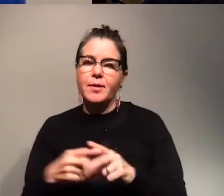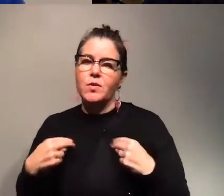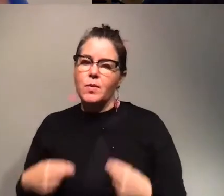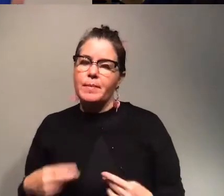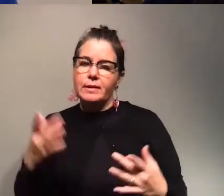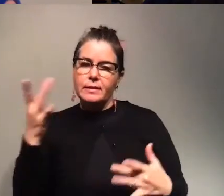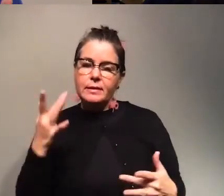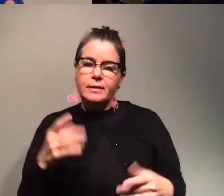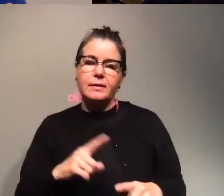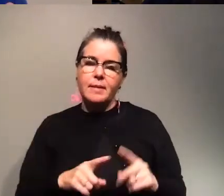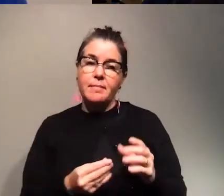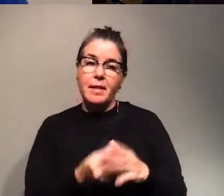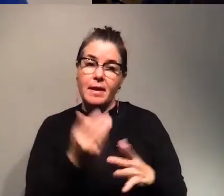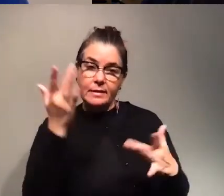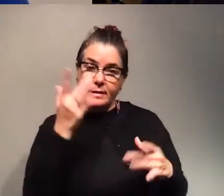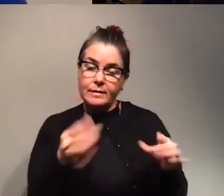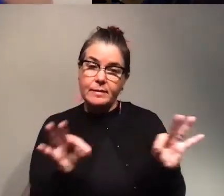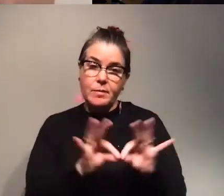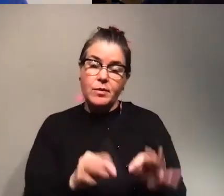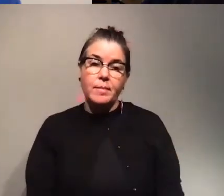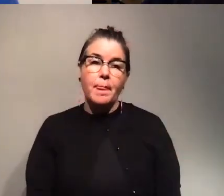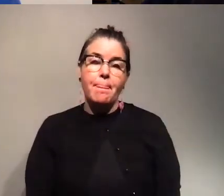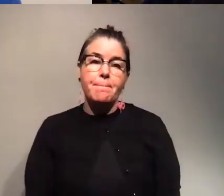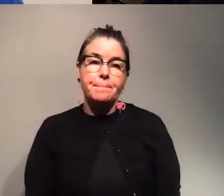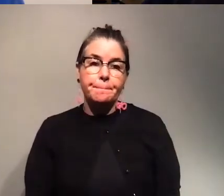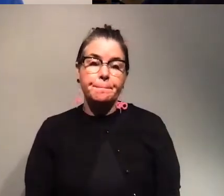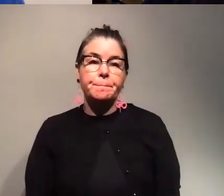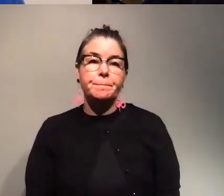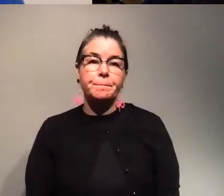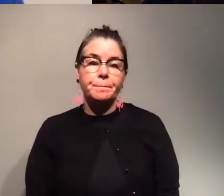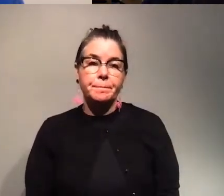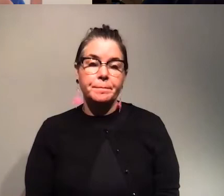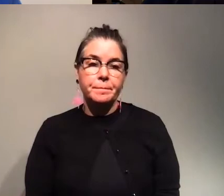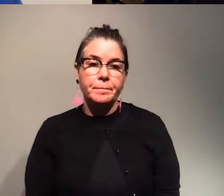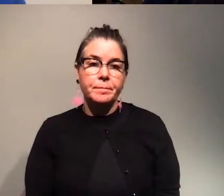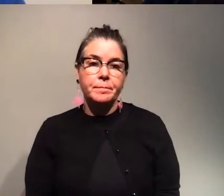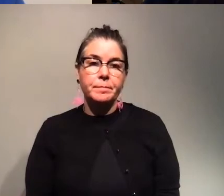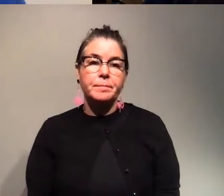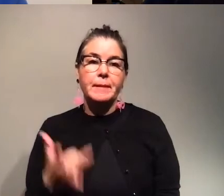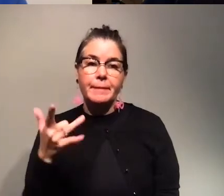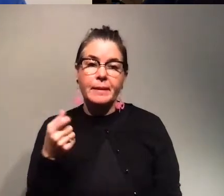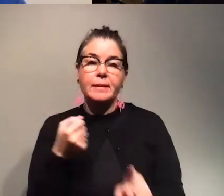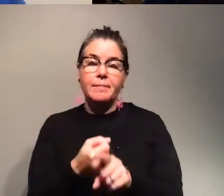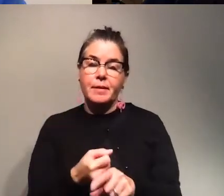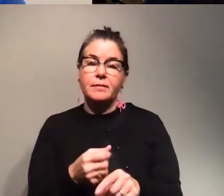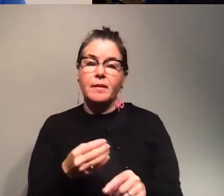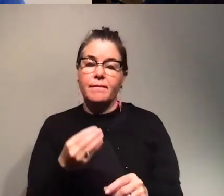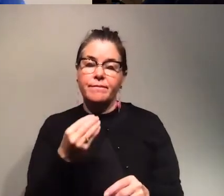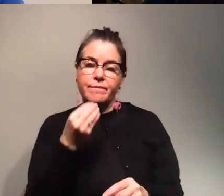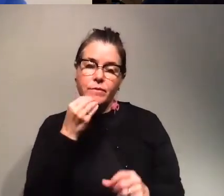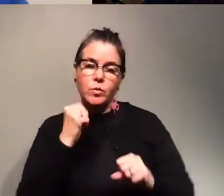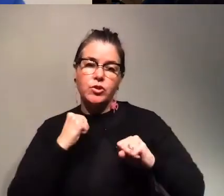diseases are important they play a huge role in food security and